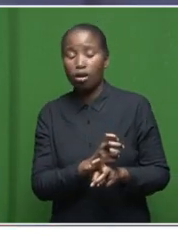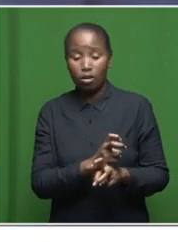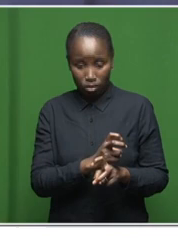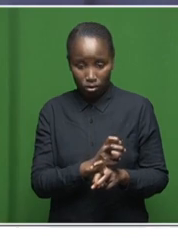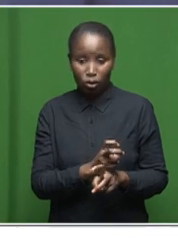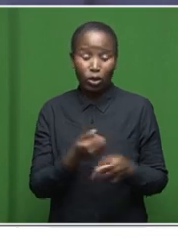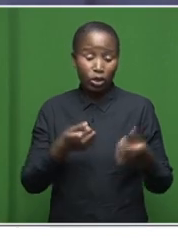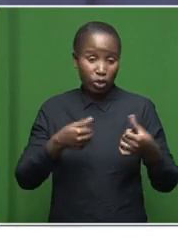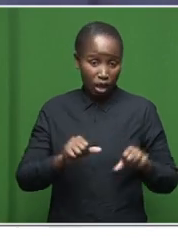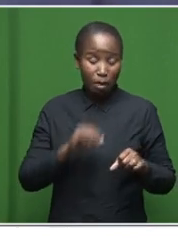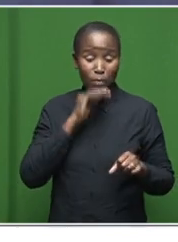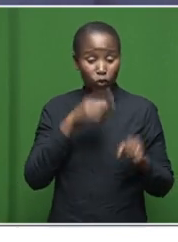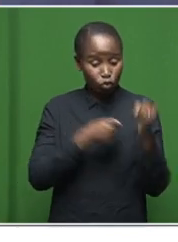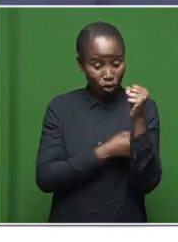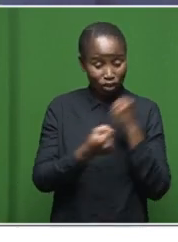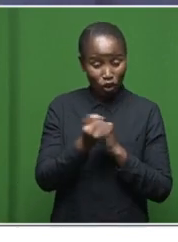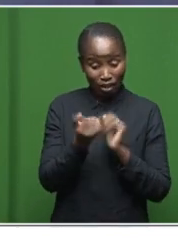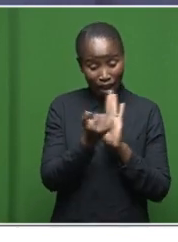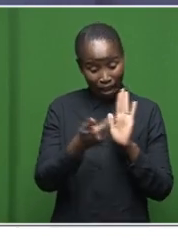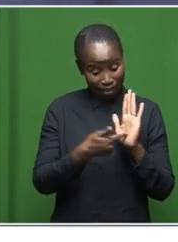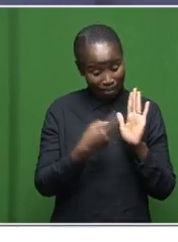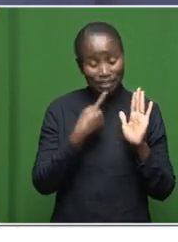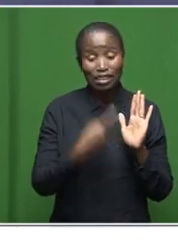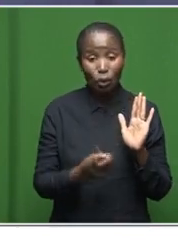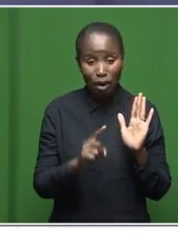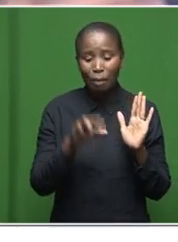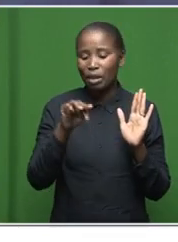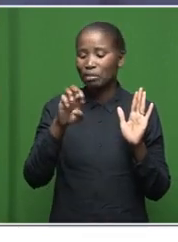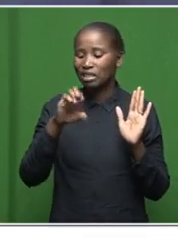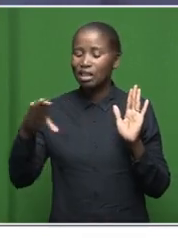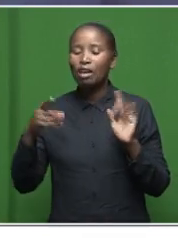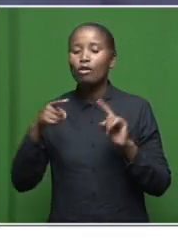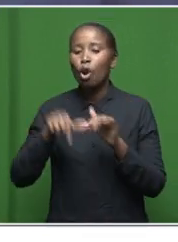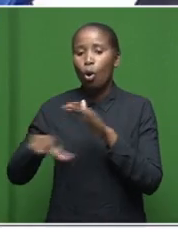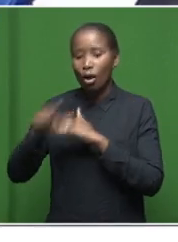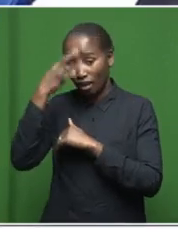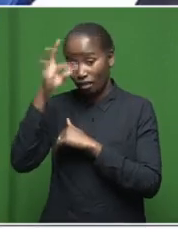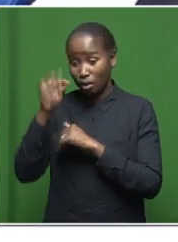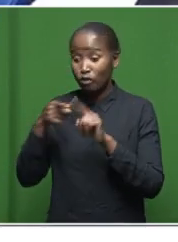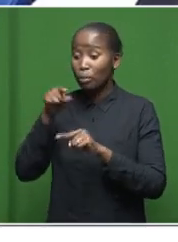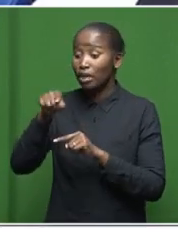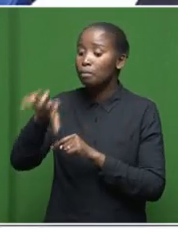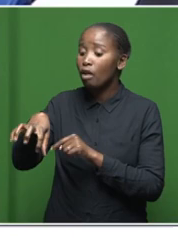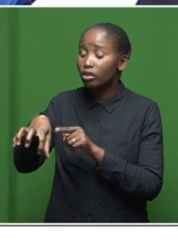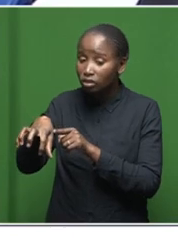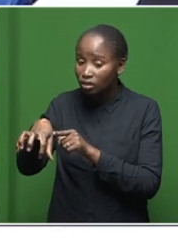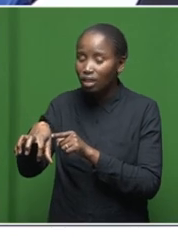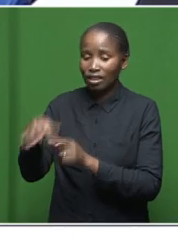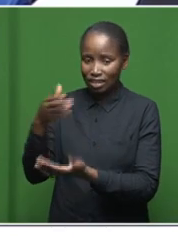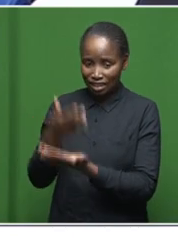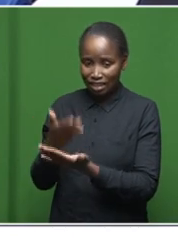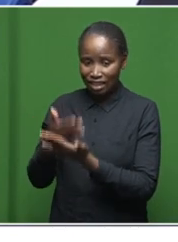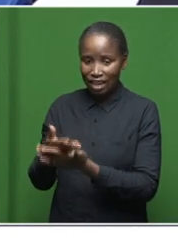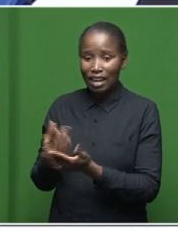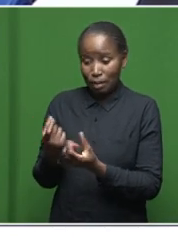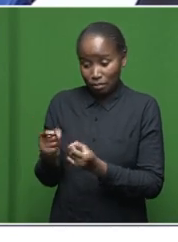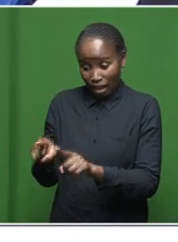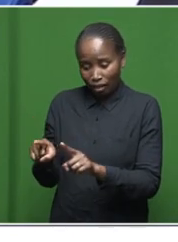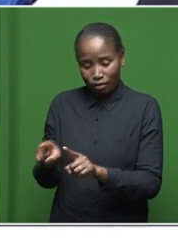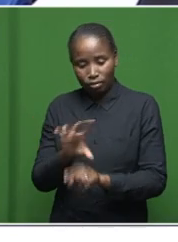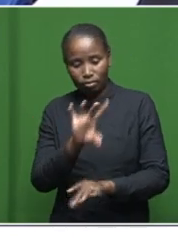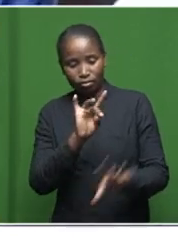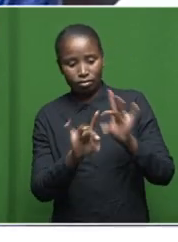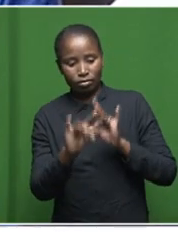the Structures Act tells us that the MEC for local government in that province will have to then now appoint